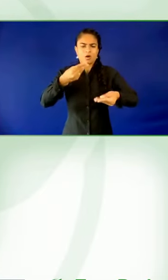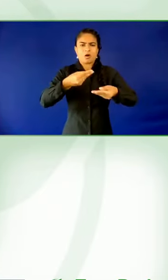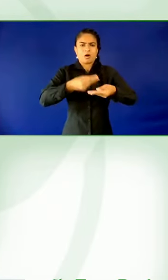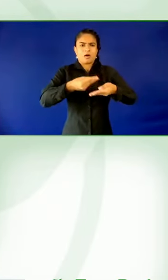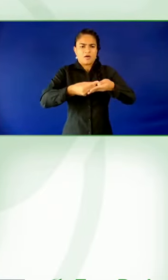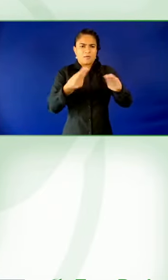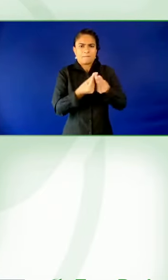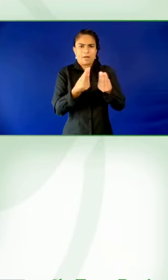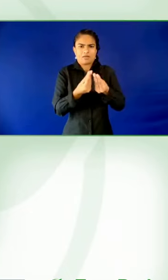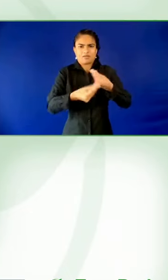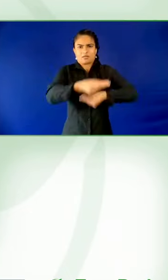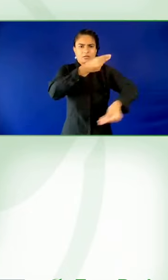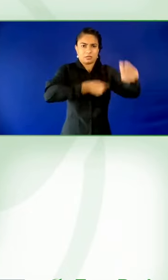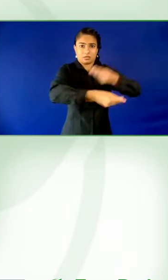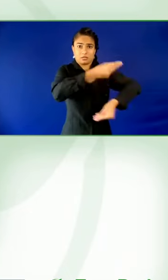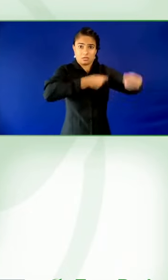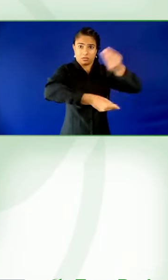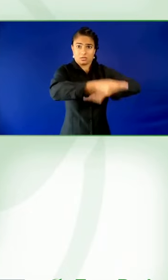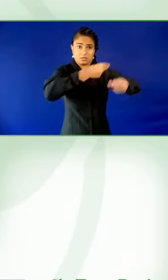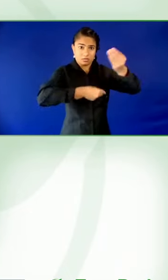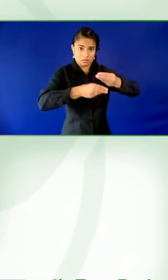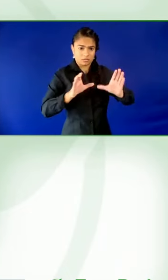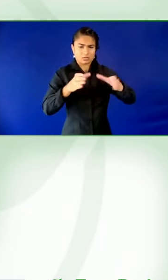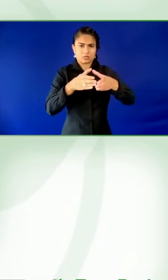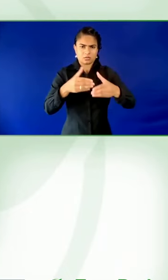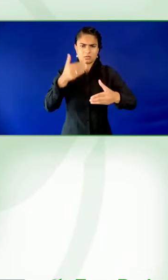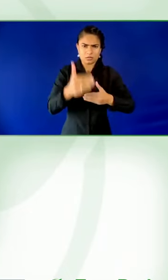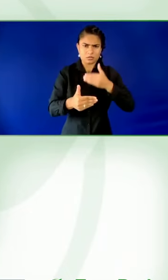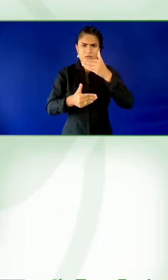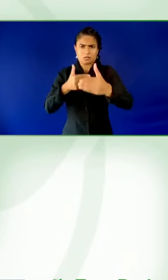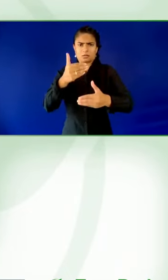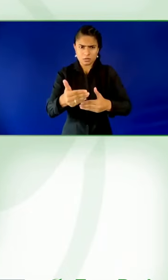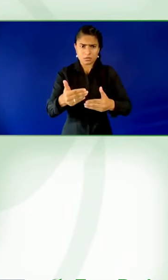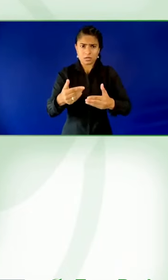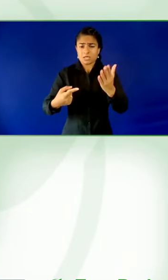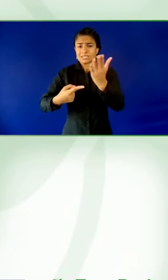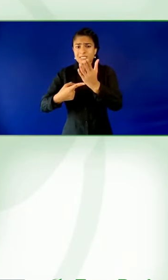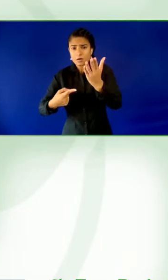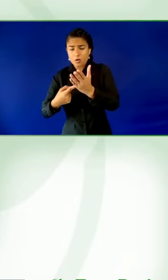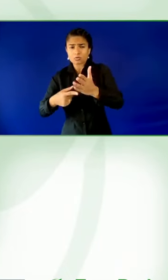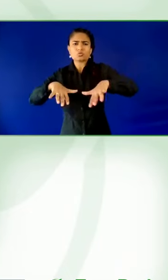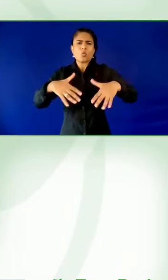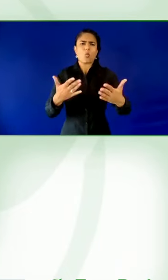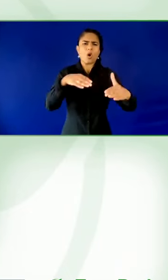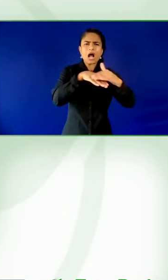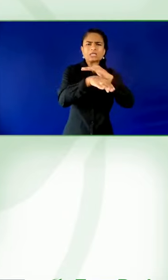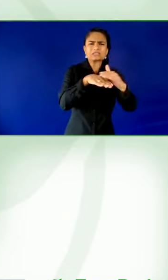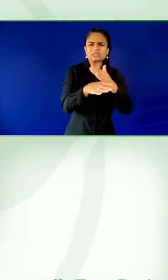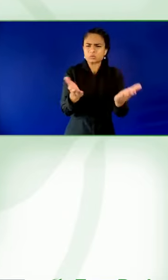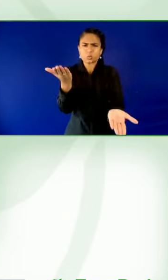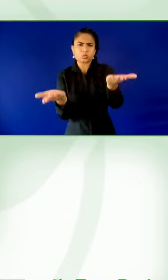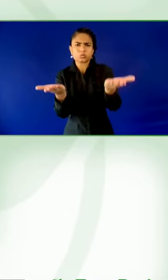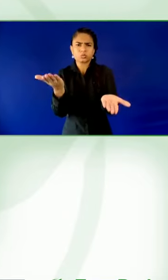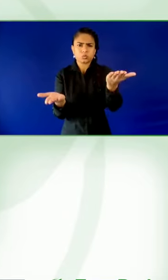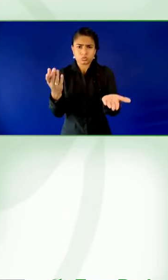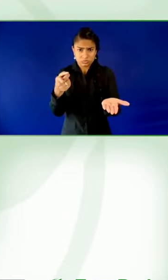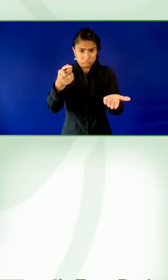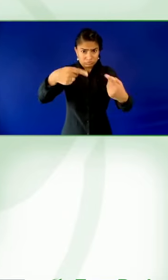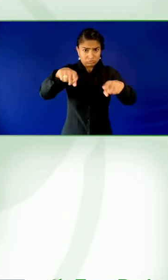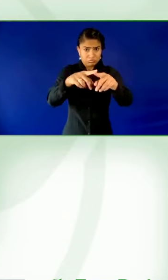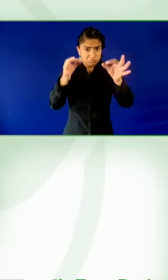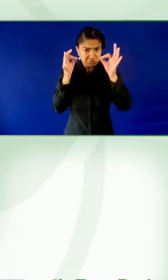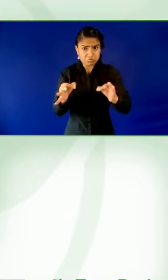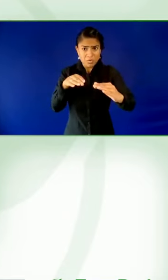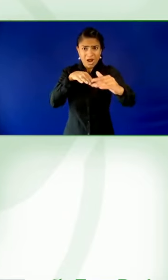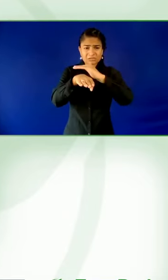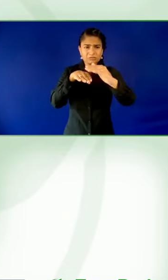to force it downstream. I'm not aware of a big program around investment specifically for